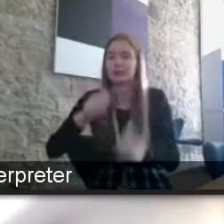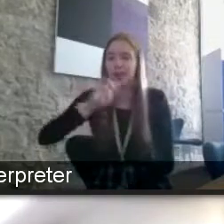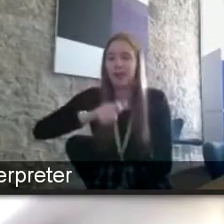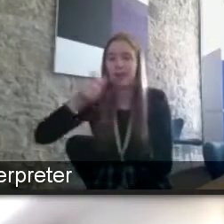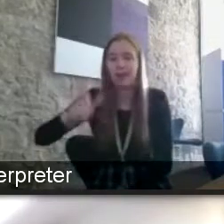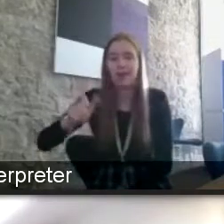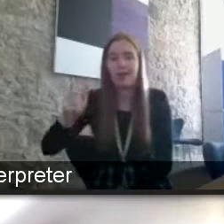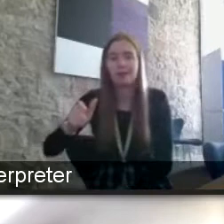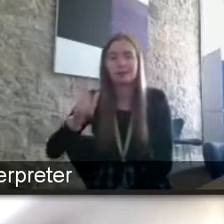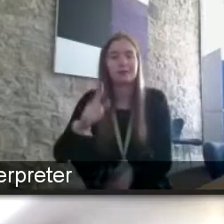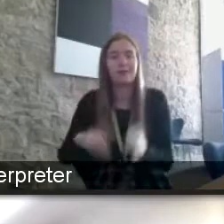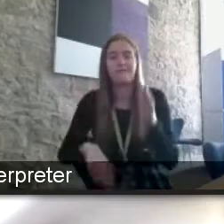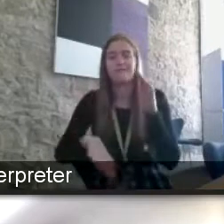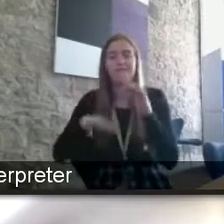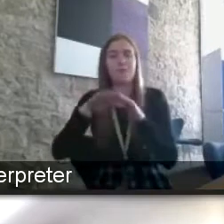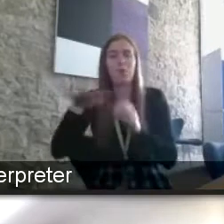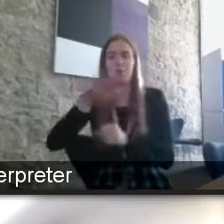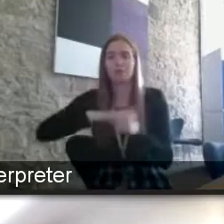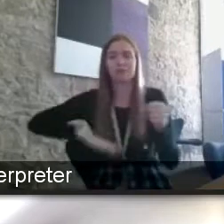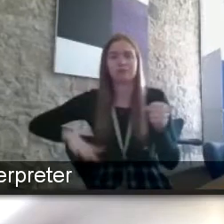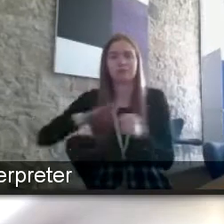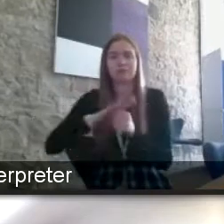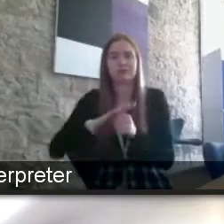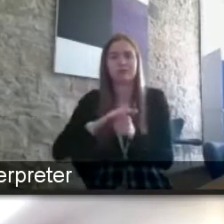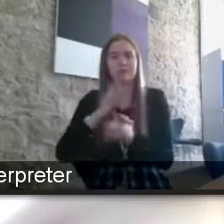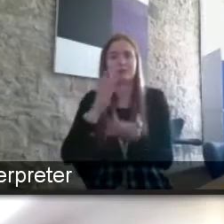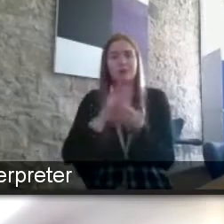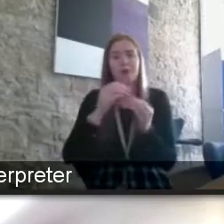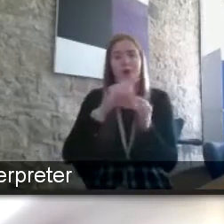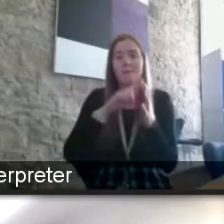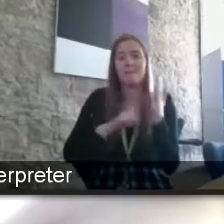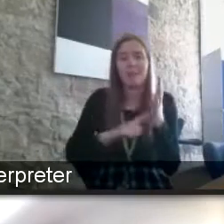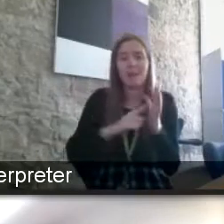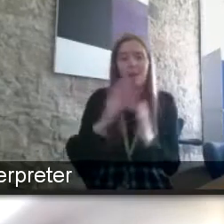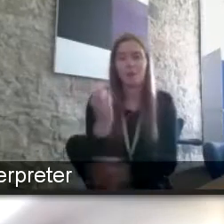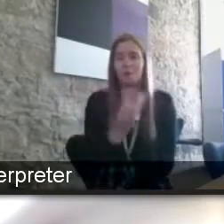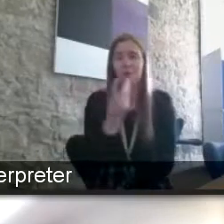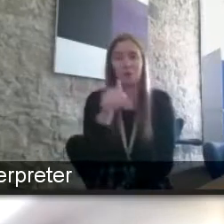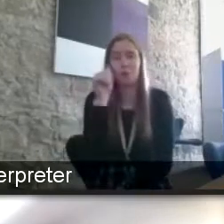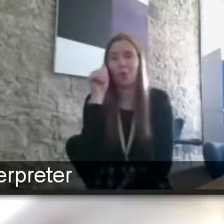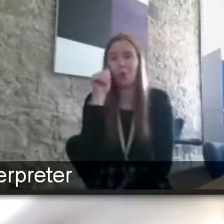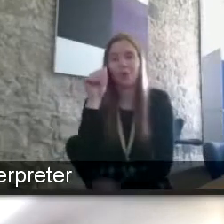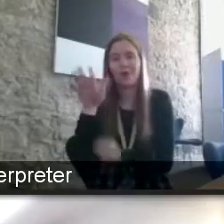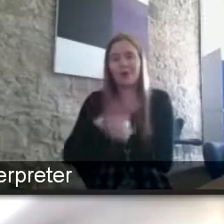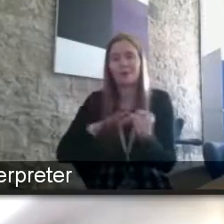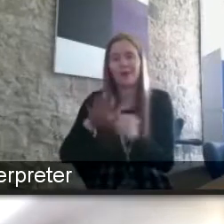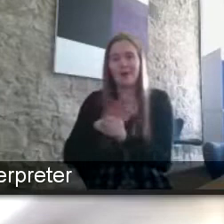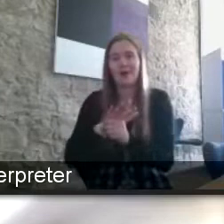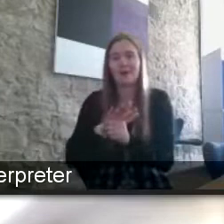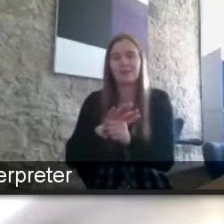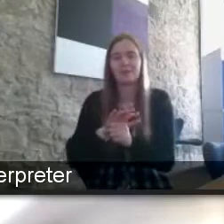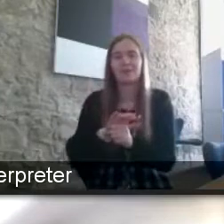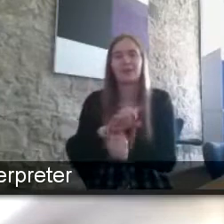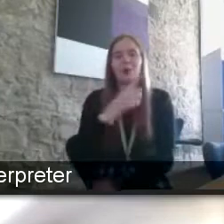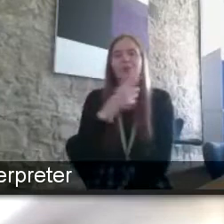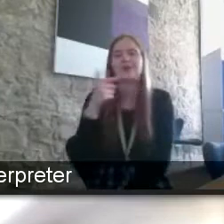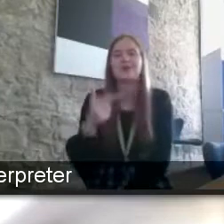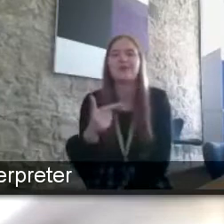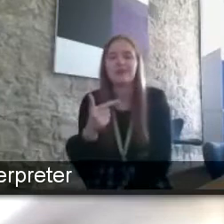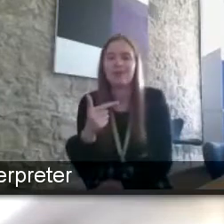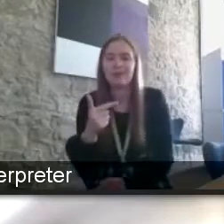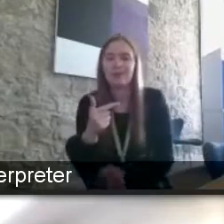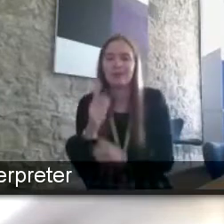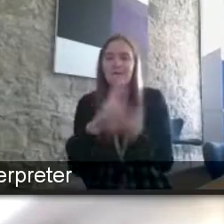whole massive area that i'm sure bella and naomi answer i know about one seventh of the uk working